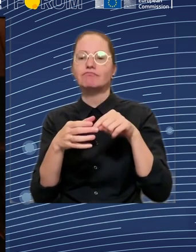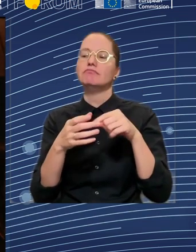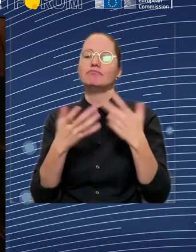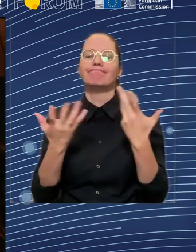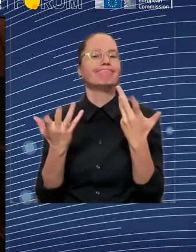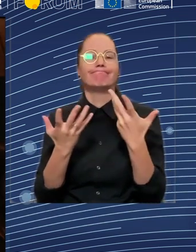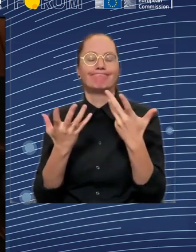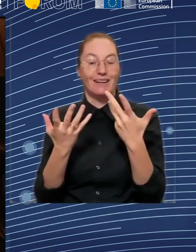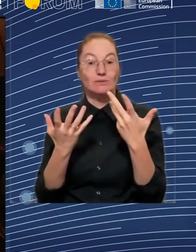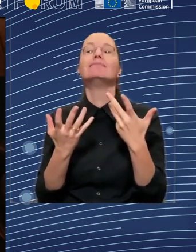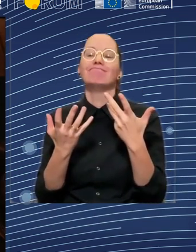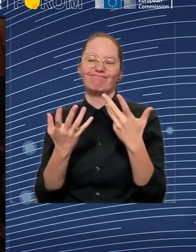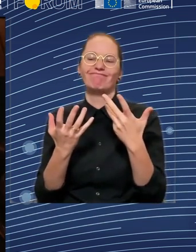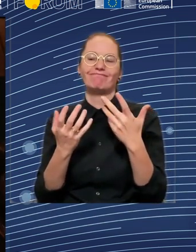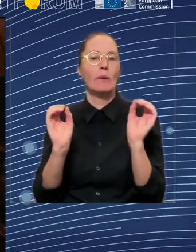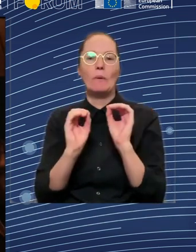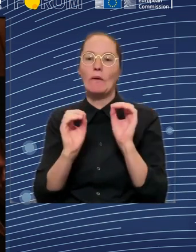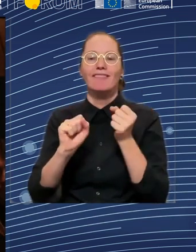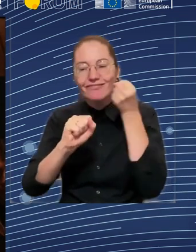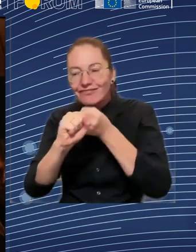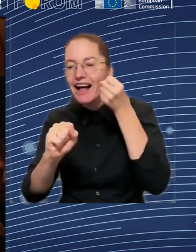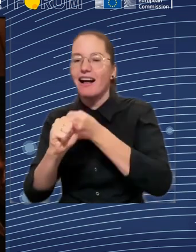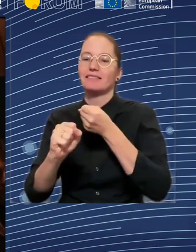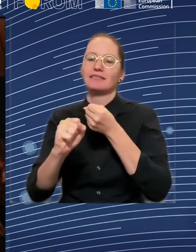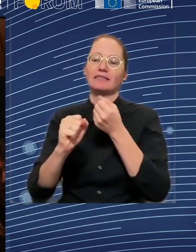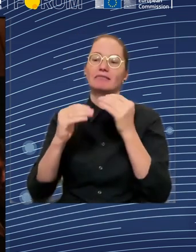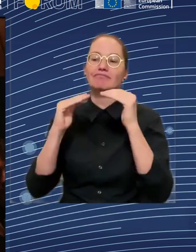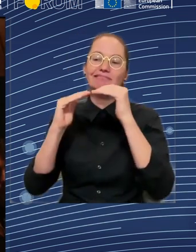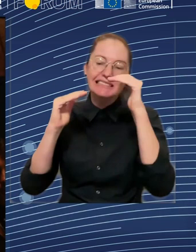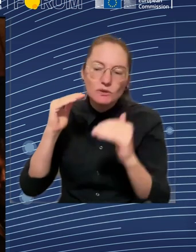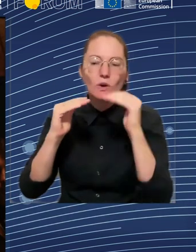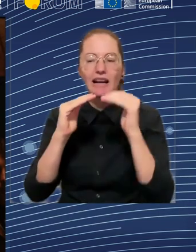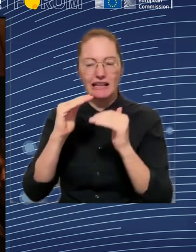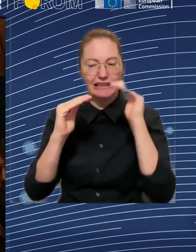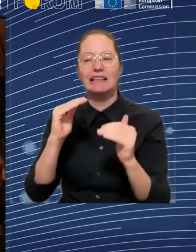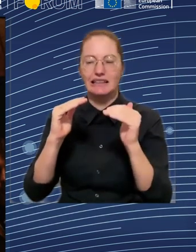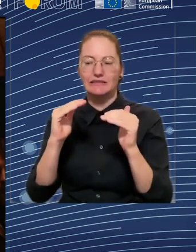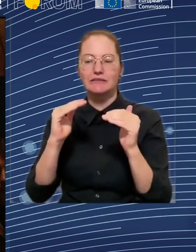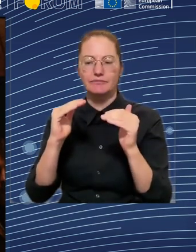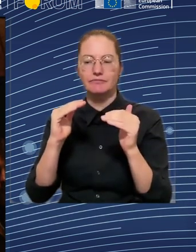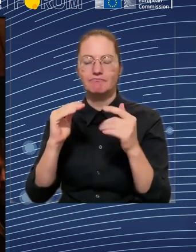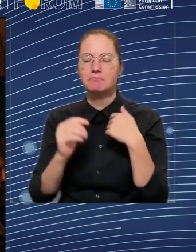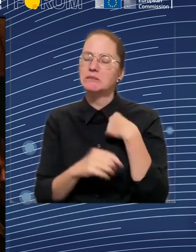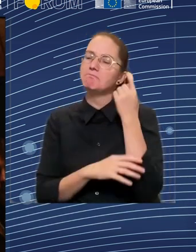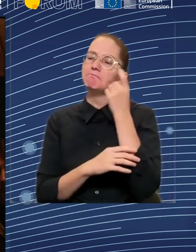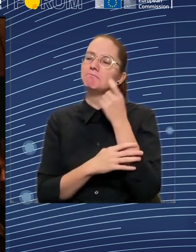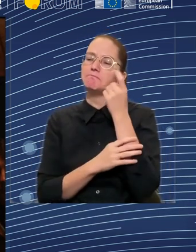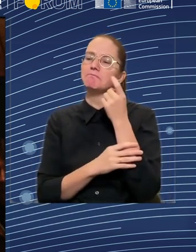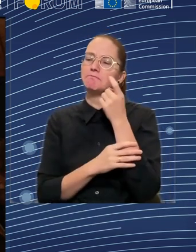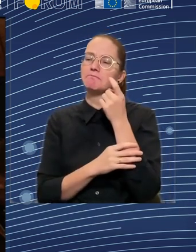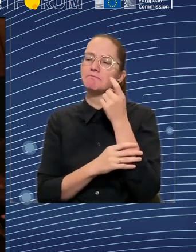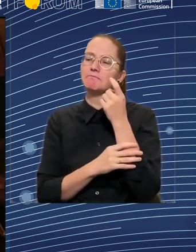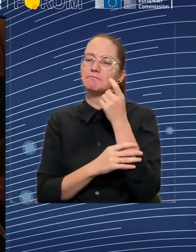to address that at the EU level. More taxing of the rich, or more redistribution,